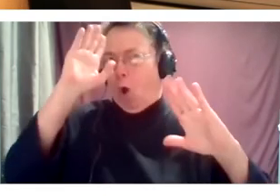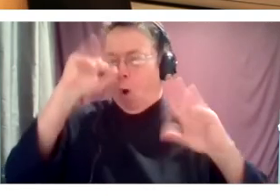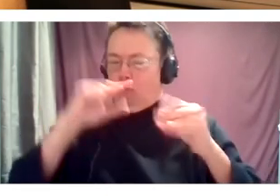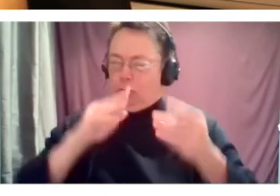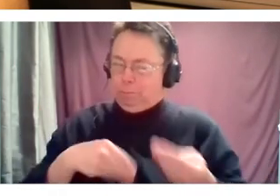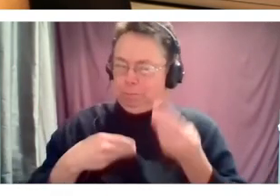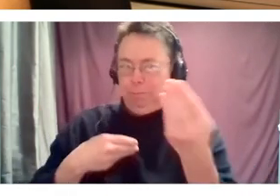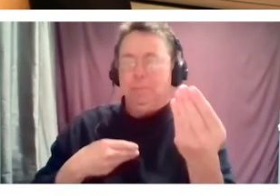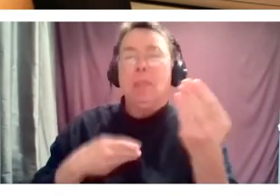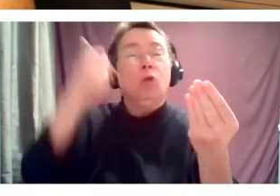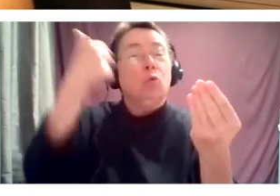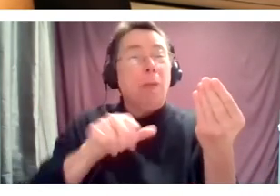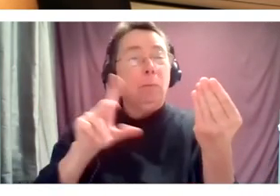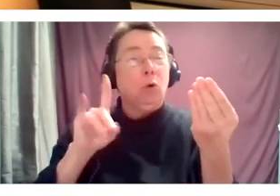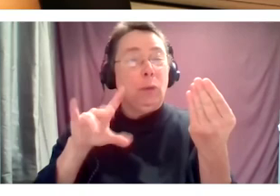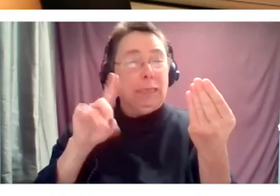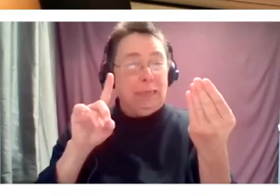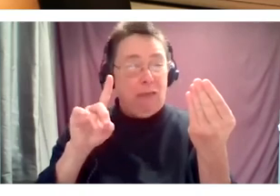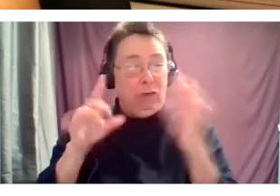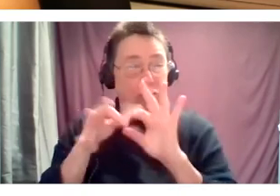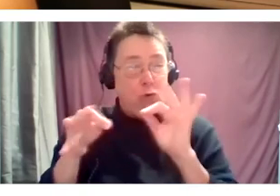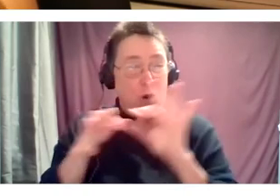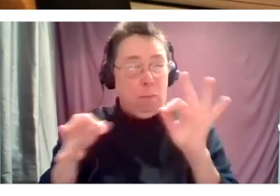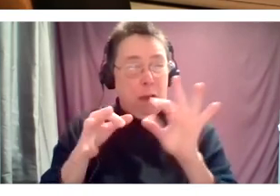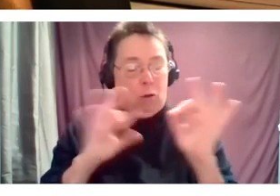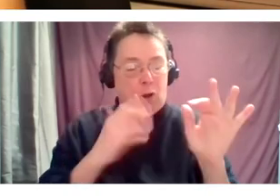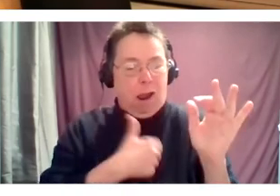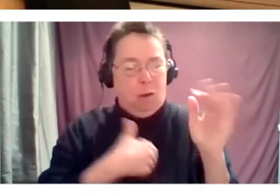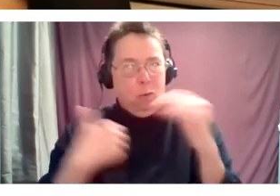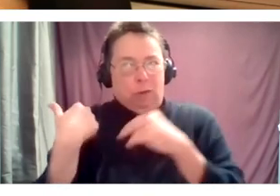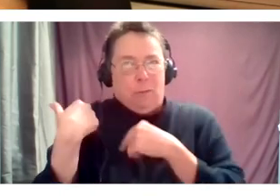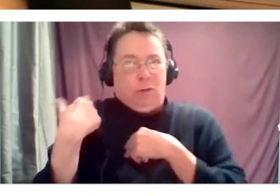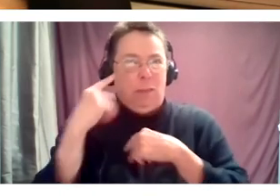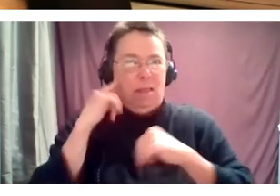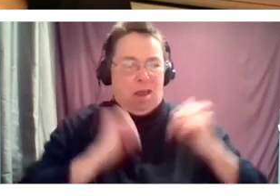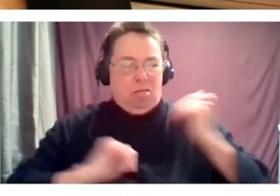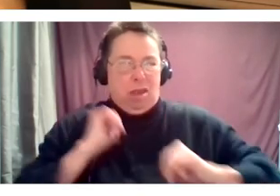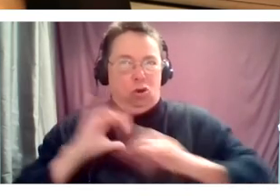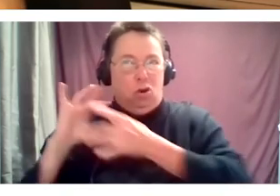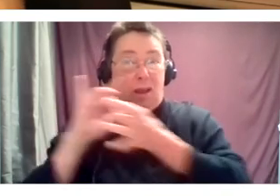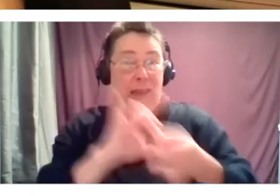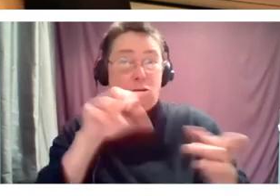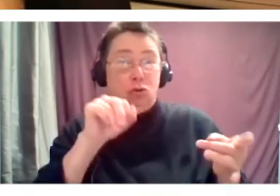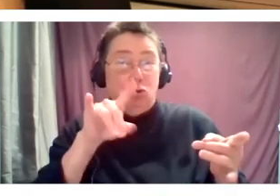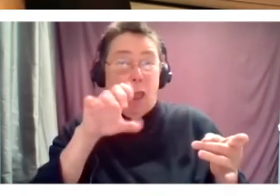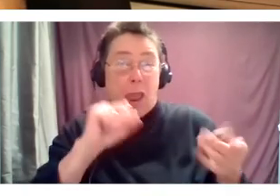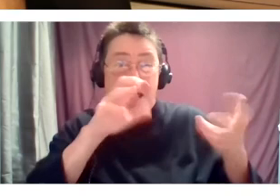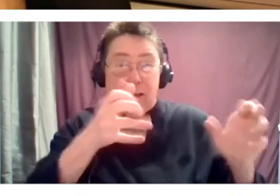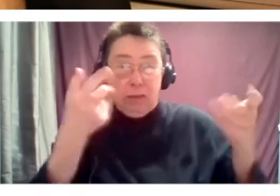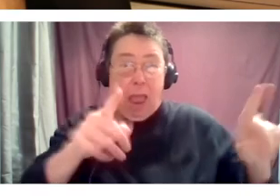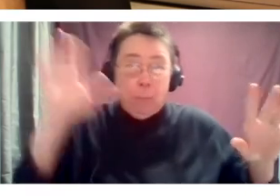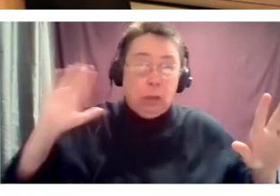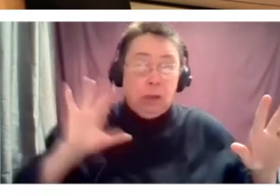one thing, one sort of hopeful note, remembering what David Dower said earlier about the role that theater played